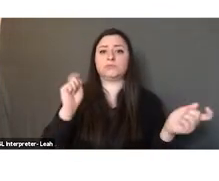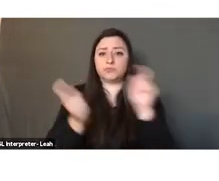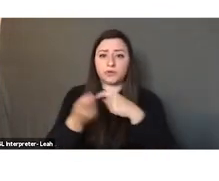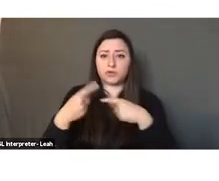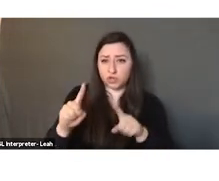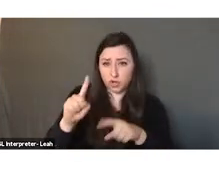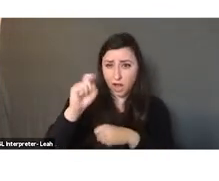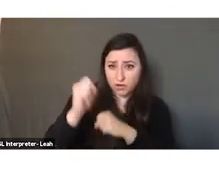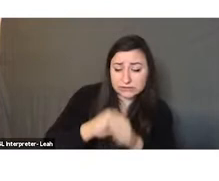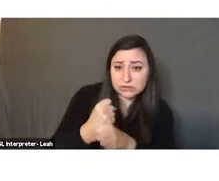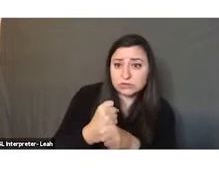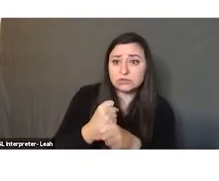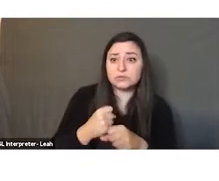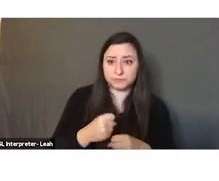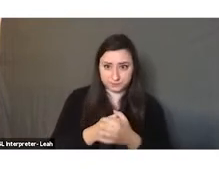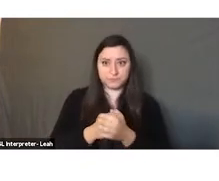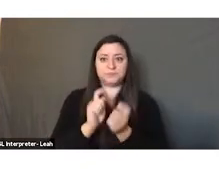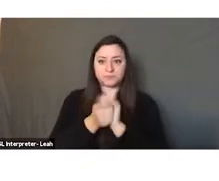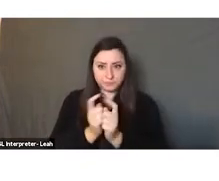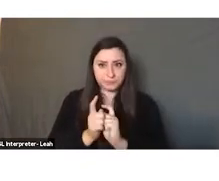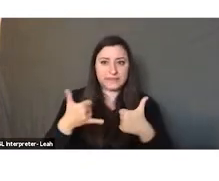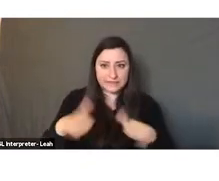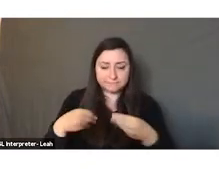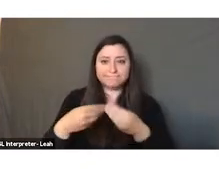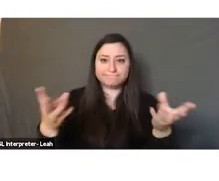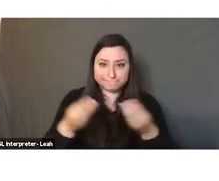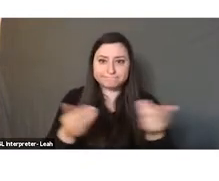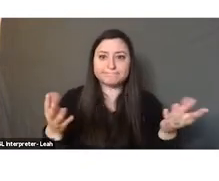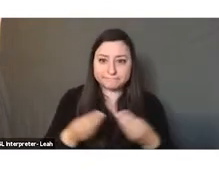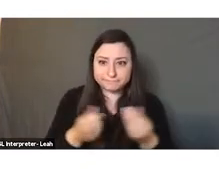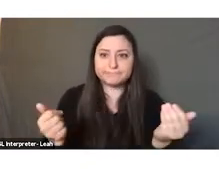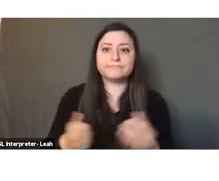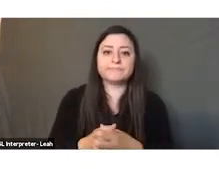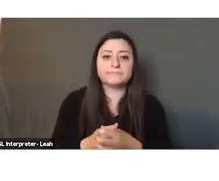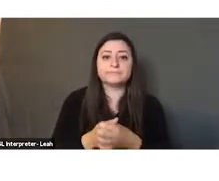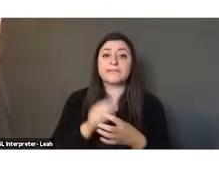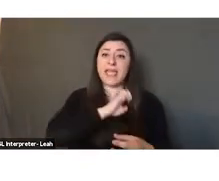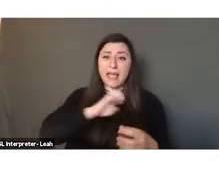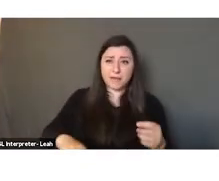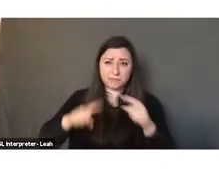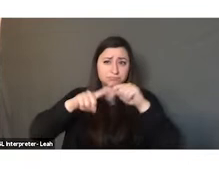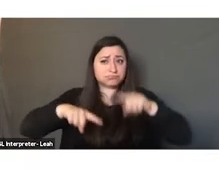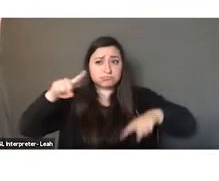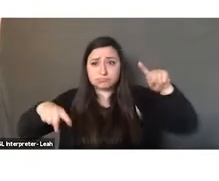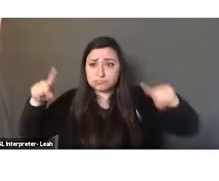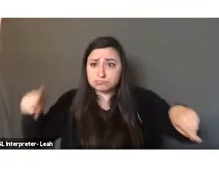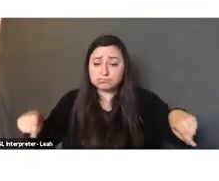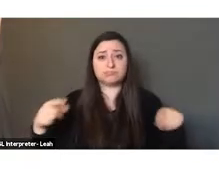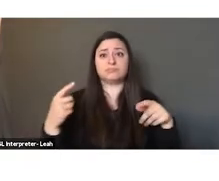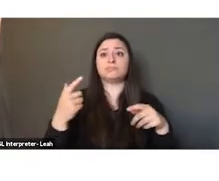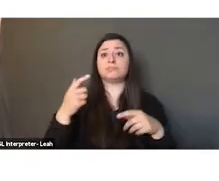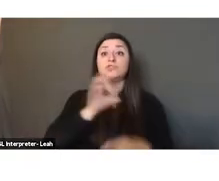And this is because the Abbasid empire was a very diverse state.